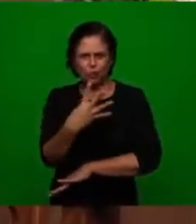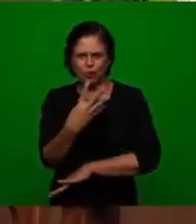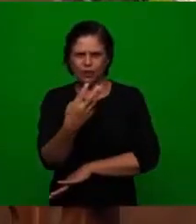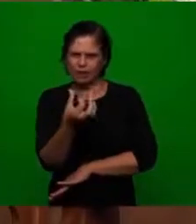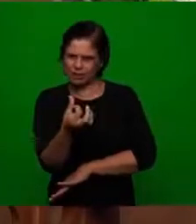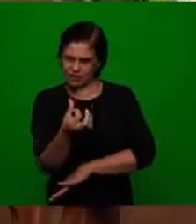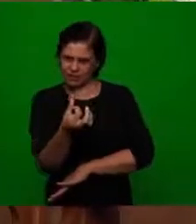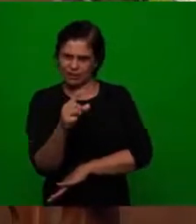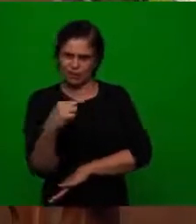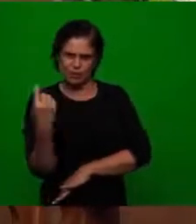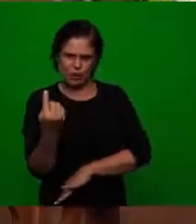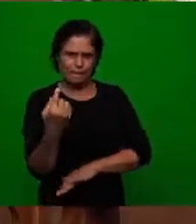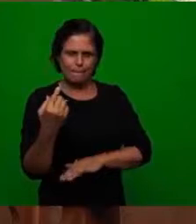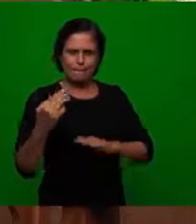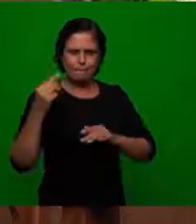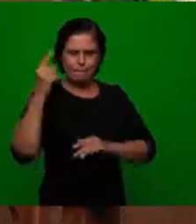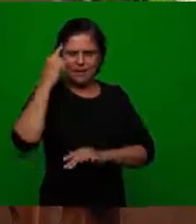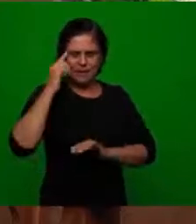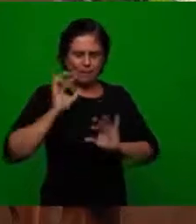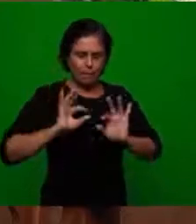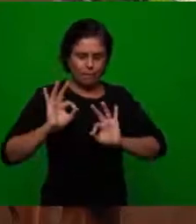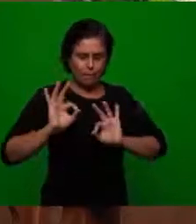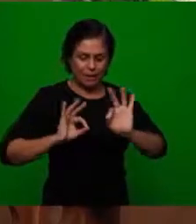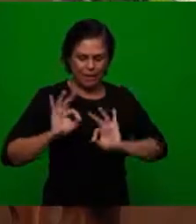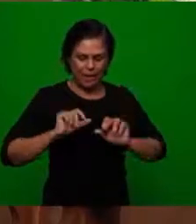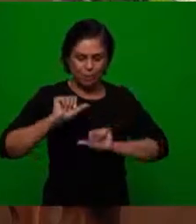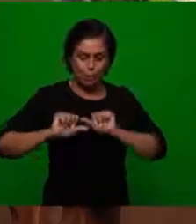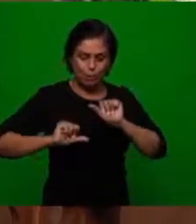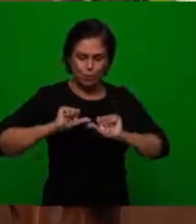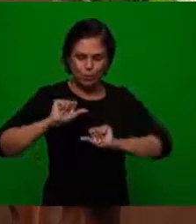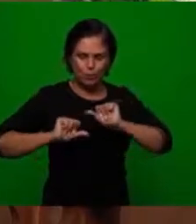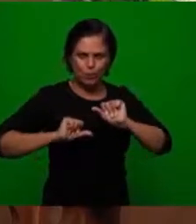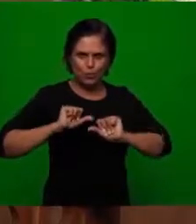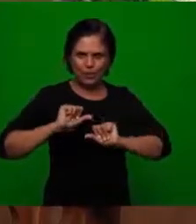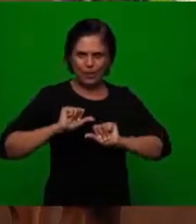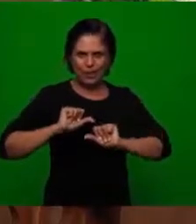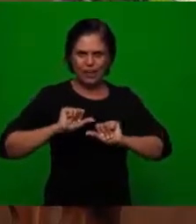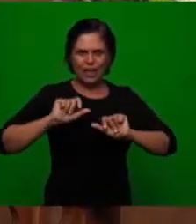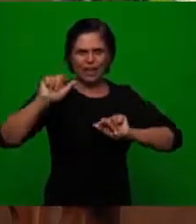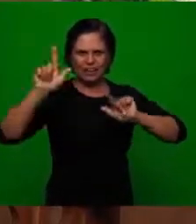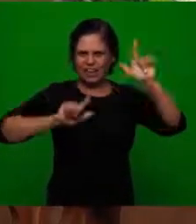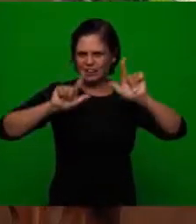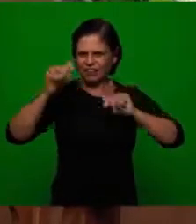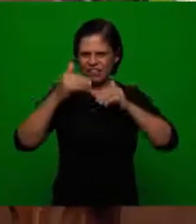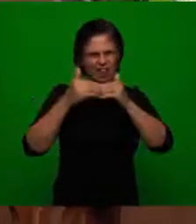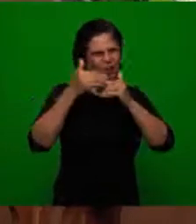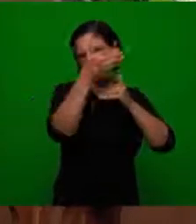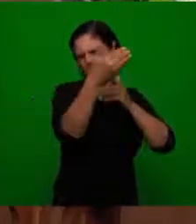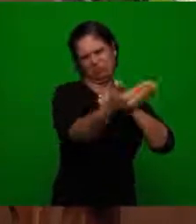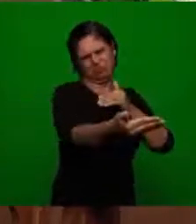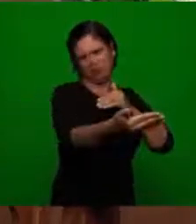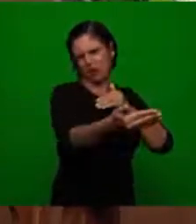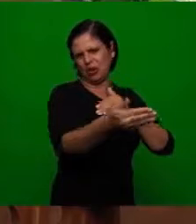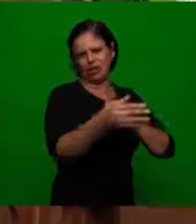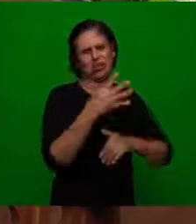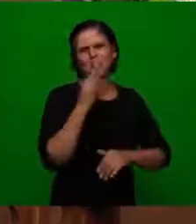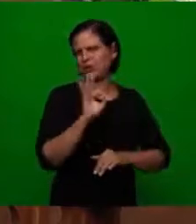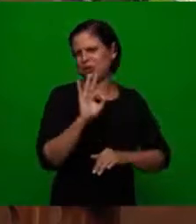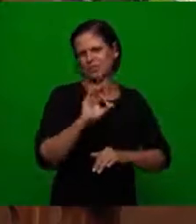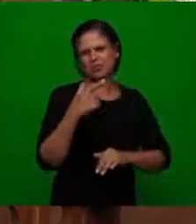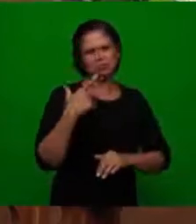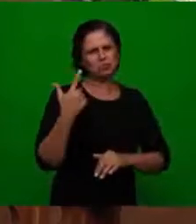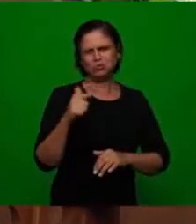decided to to do readjust everything so the press was away from it